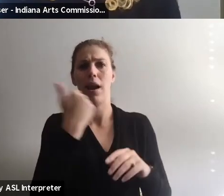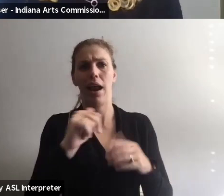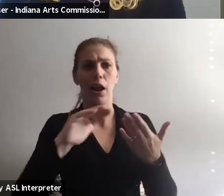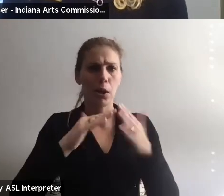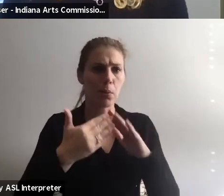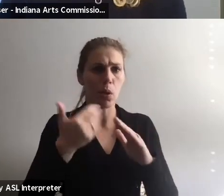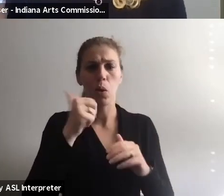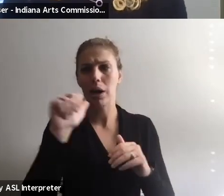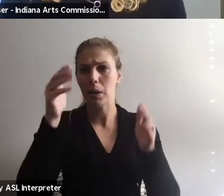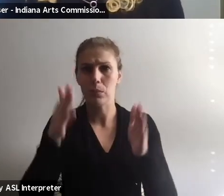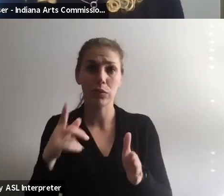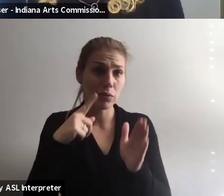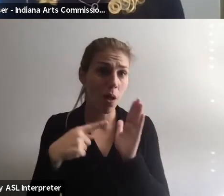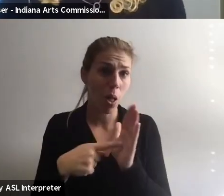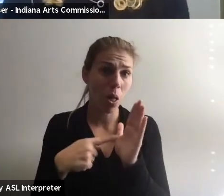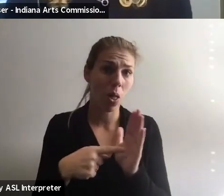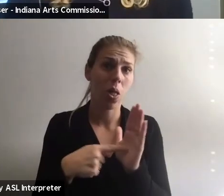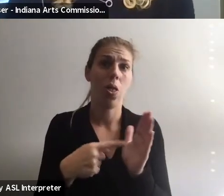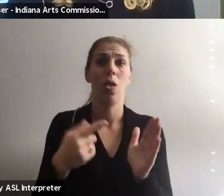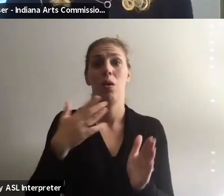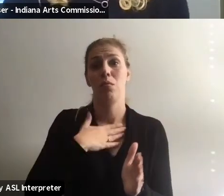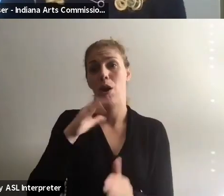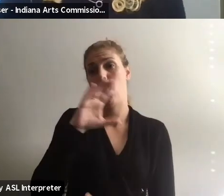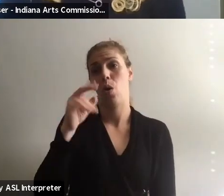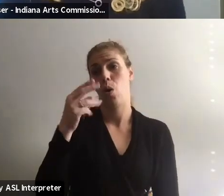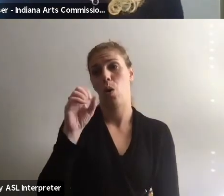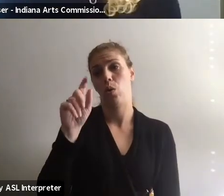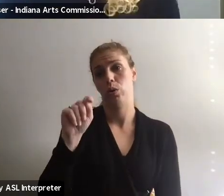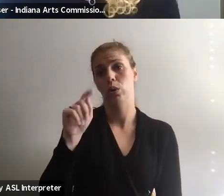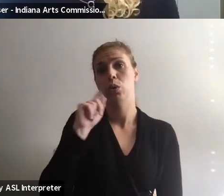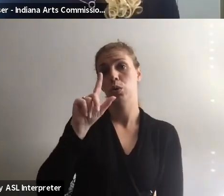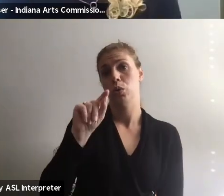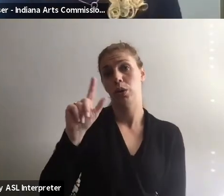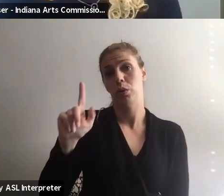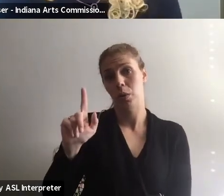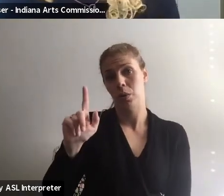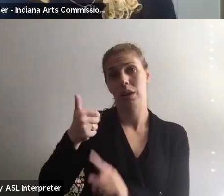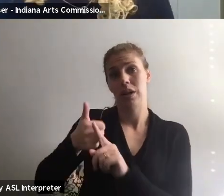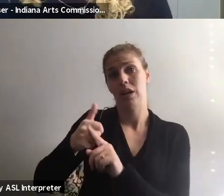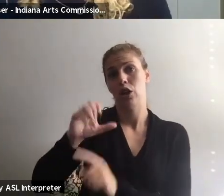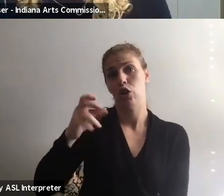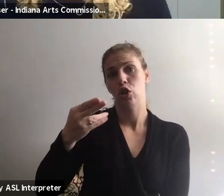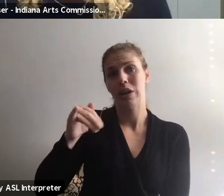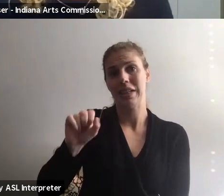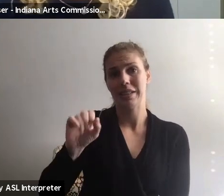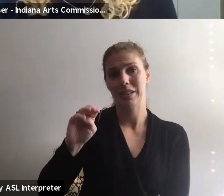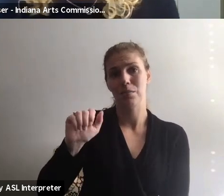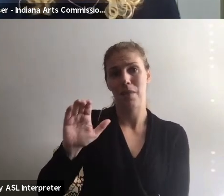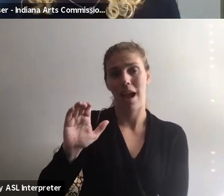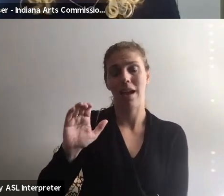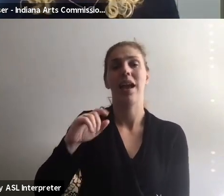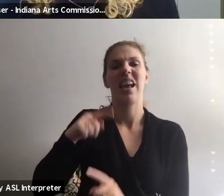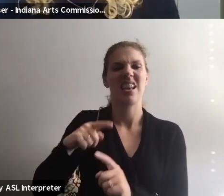any individual. So for example, um, my co-host for OnRamp 2021, his name is Chris Mack. He's a musician from Muncie.